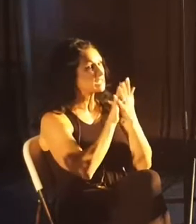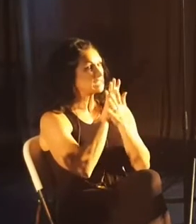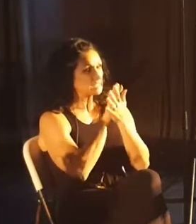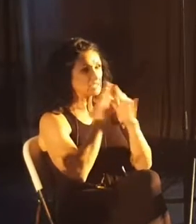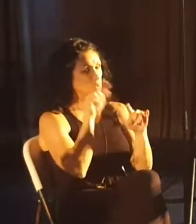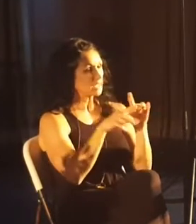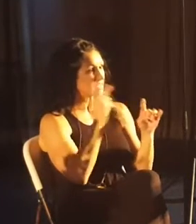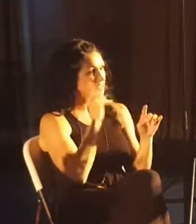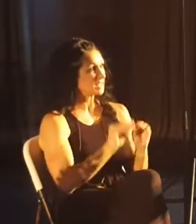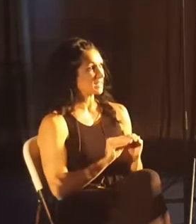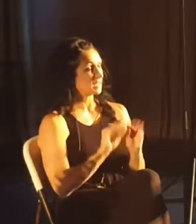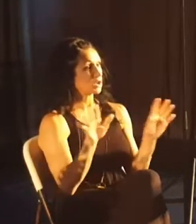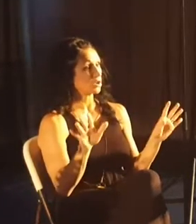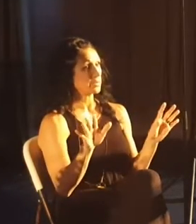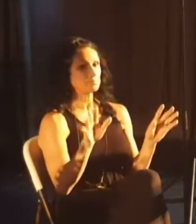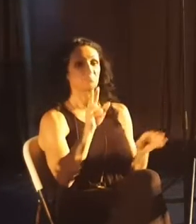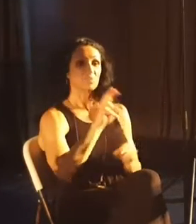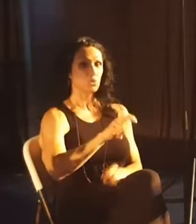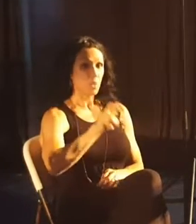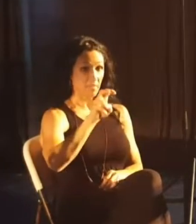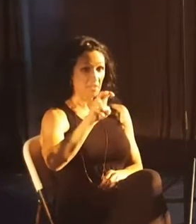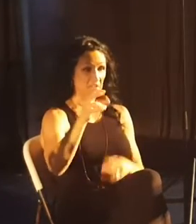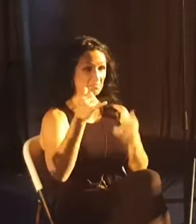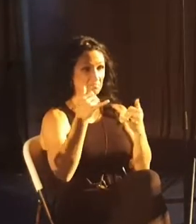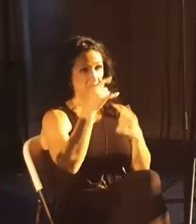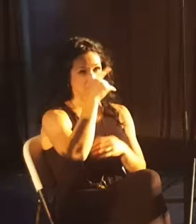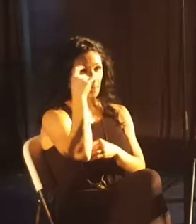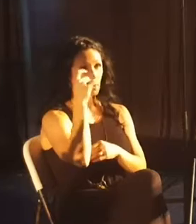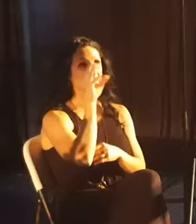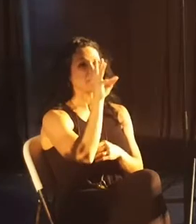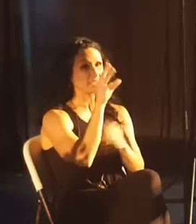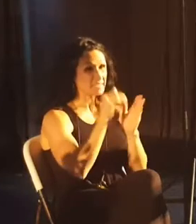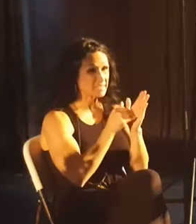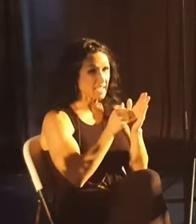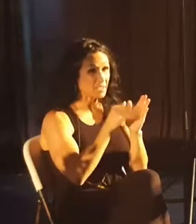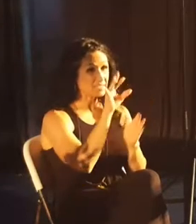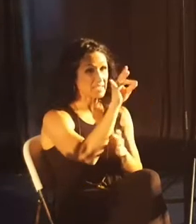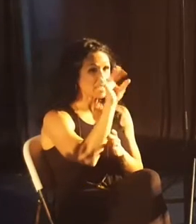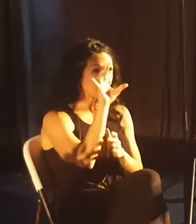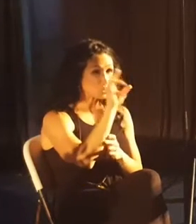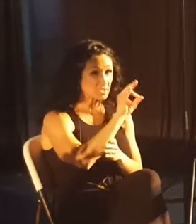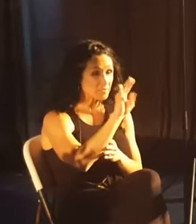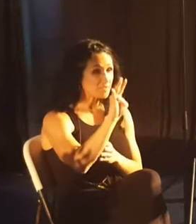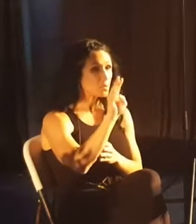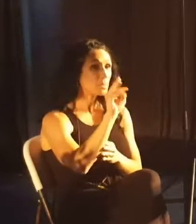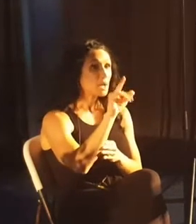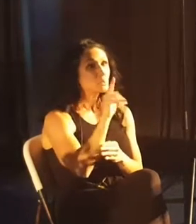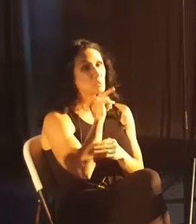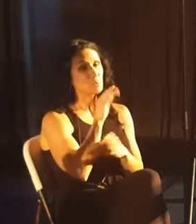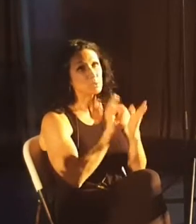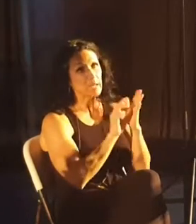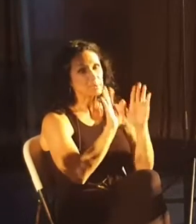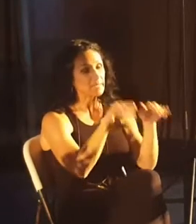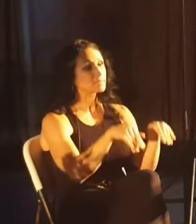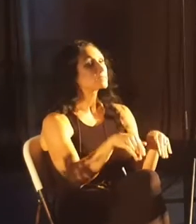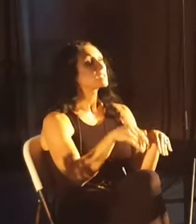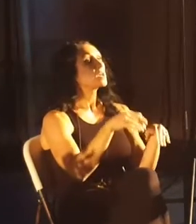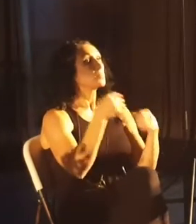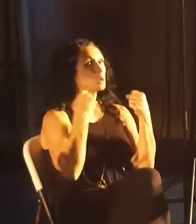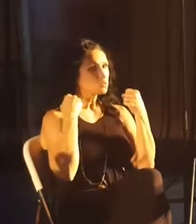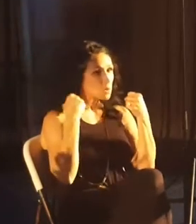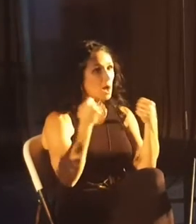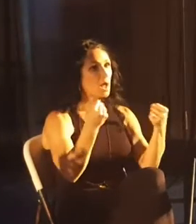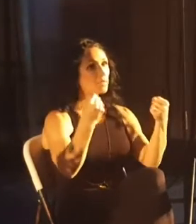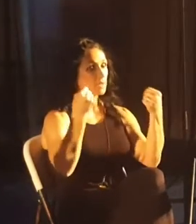things clearly. Traveling this summer, we drove 6,874 miles, but who's counting? But driving all